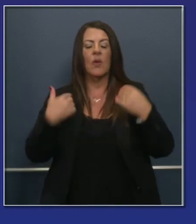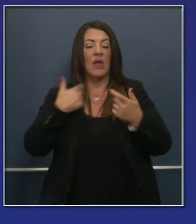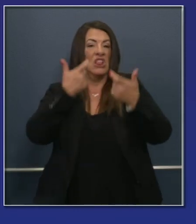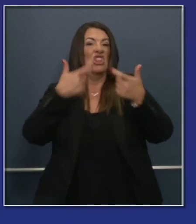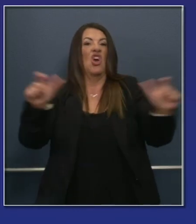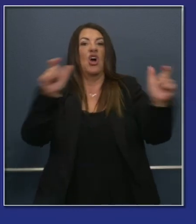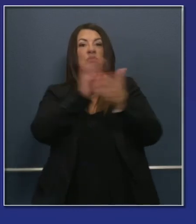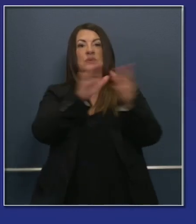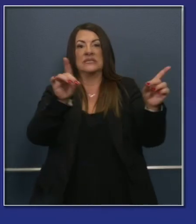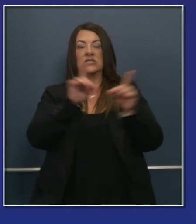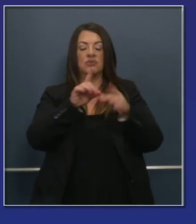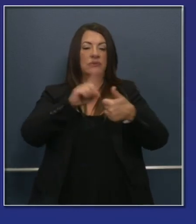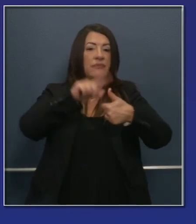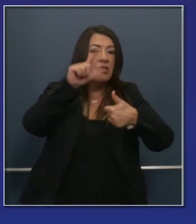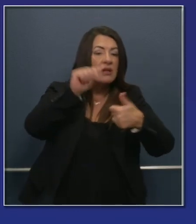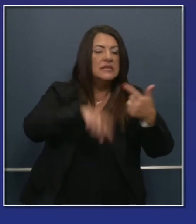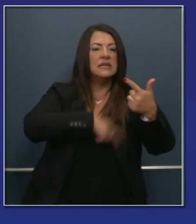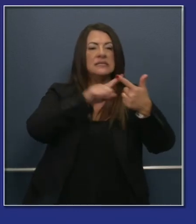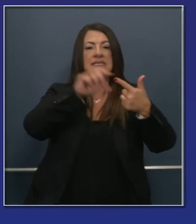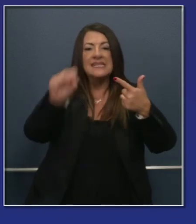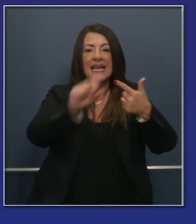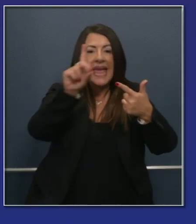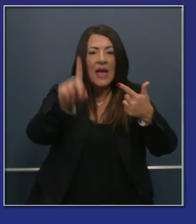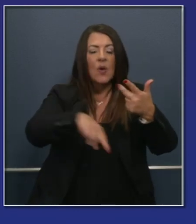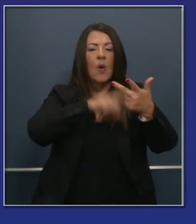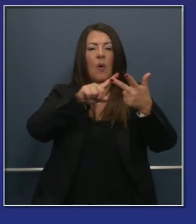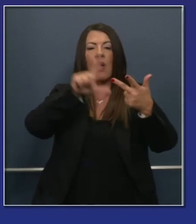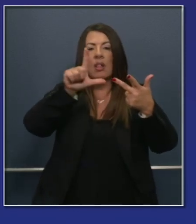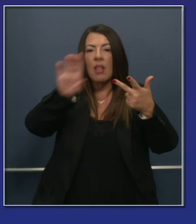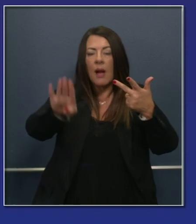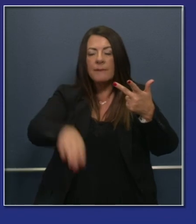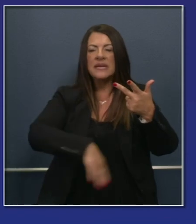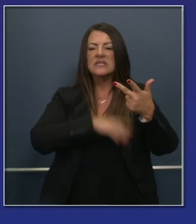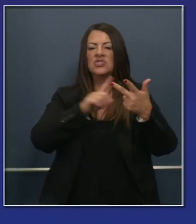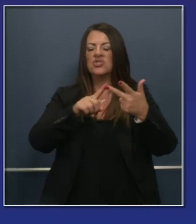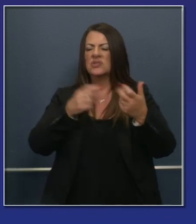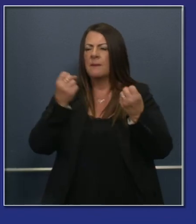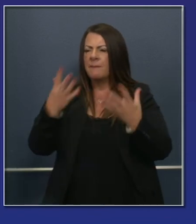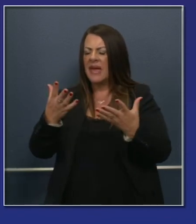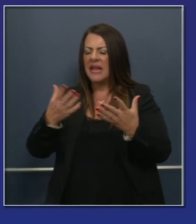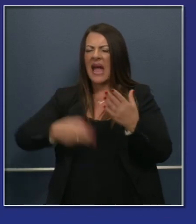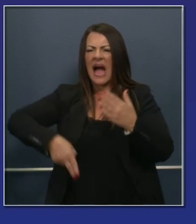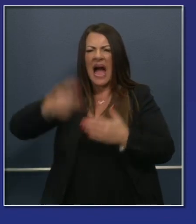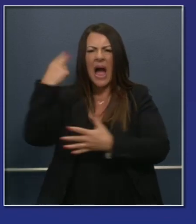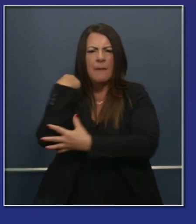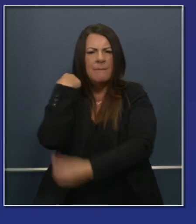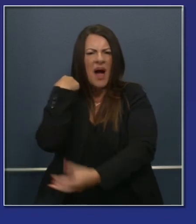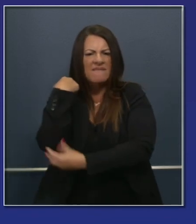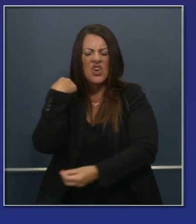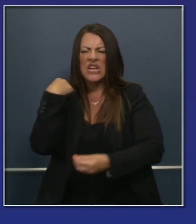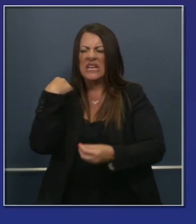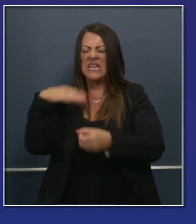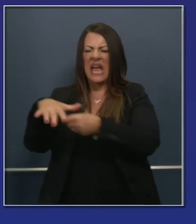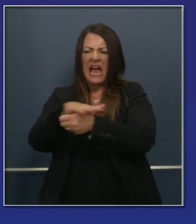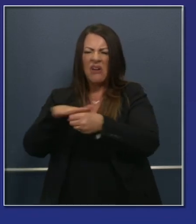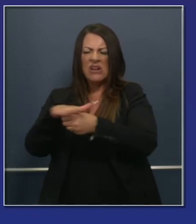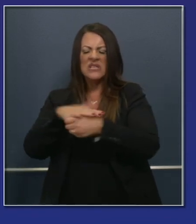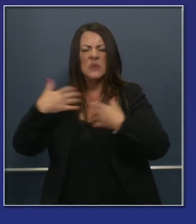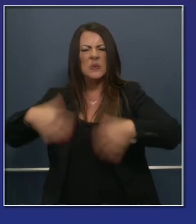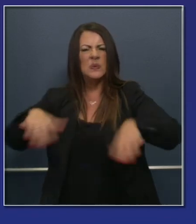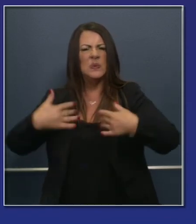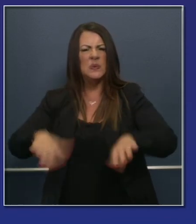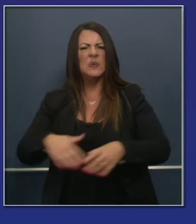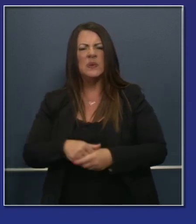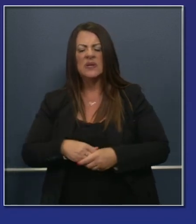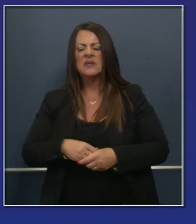Los Angeles, San Diego, and Long Beach, to tiny high-poverty rural districts like Elk Hills, which is 30 miles